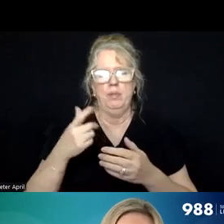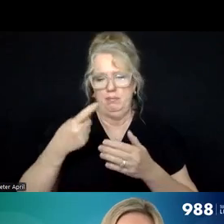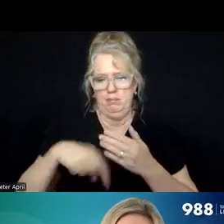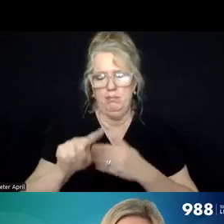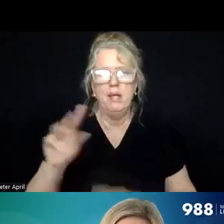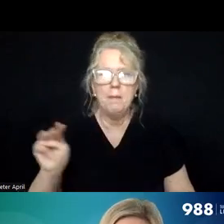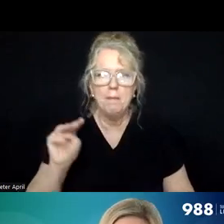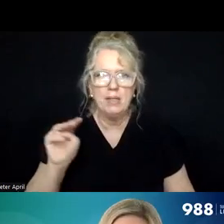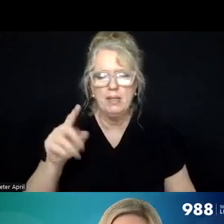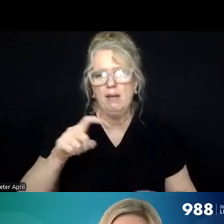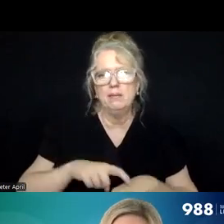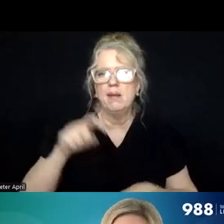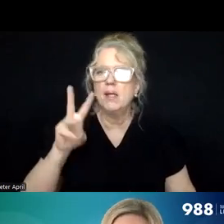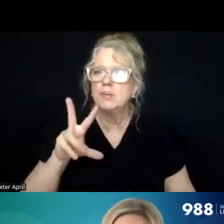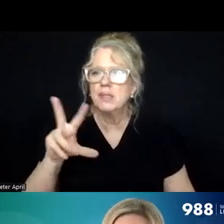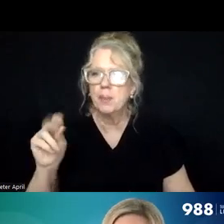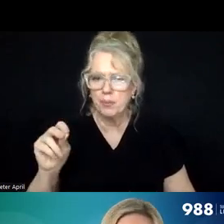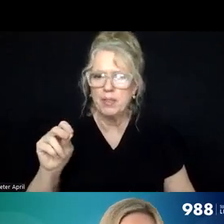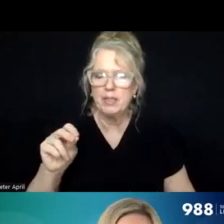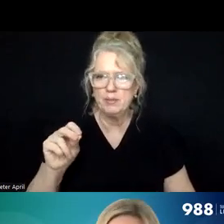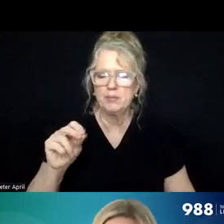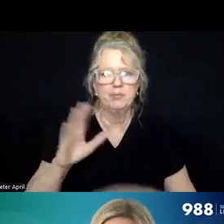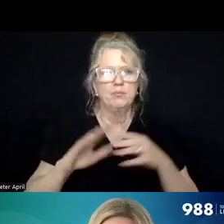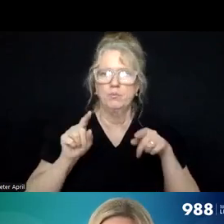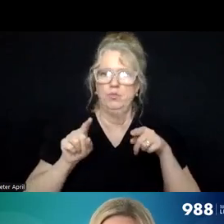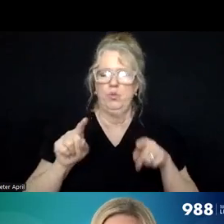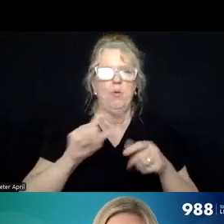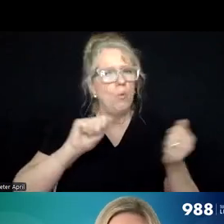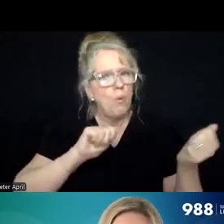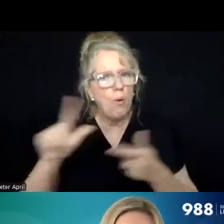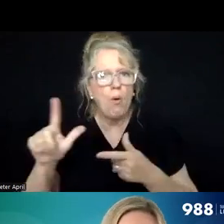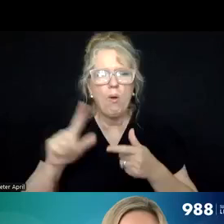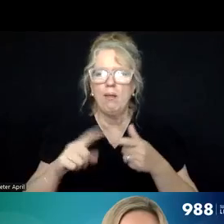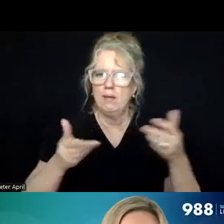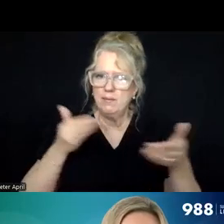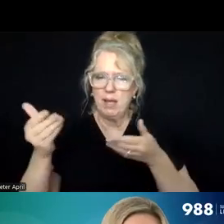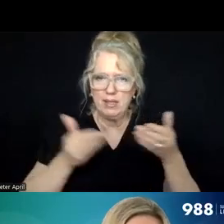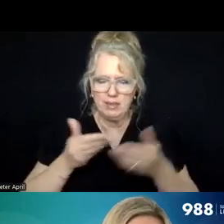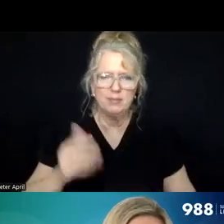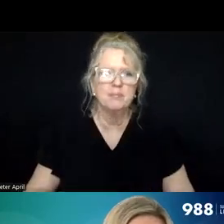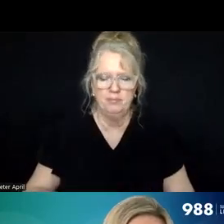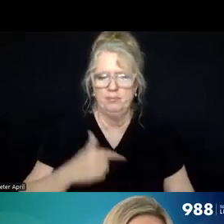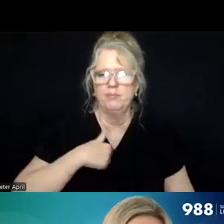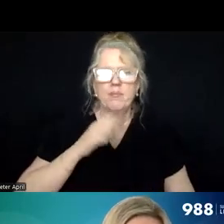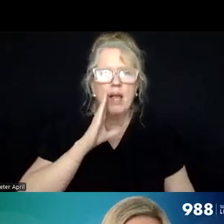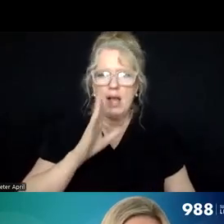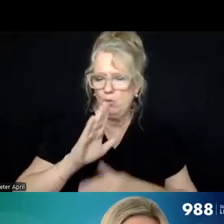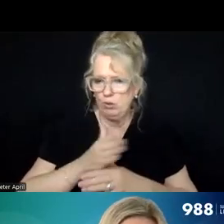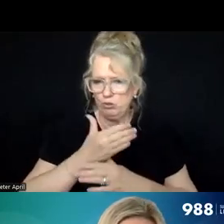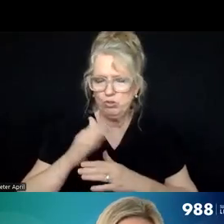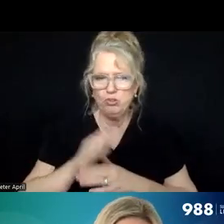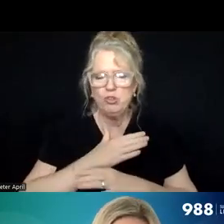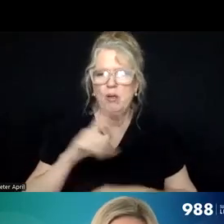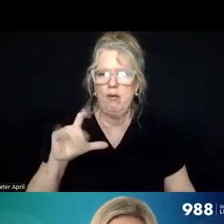um, at two 30 and during everybody's invited to it. Um, I will share the, the